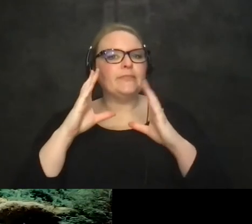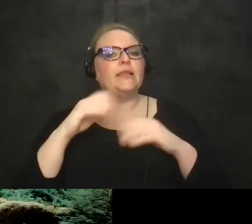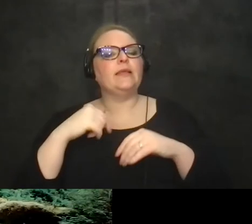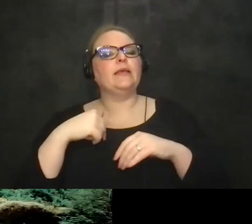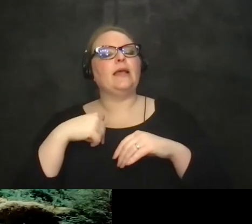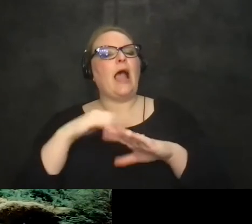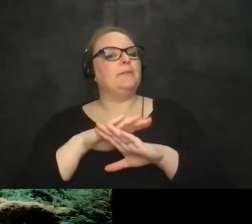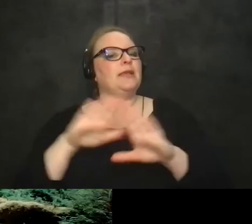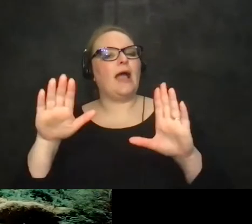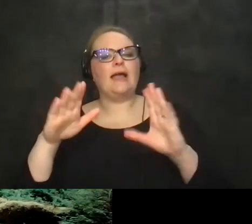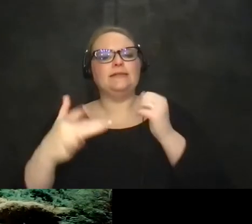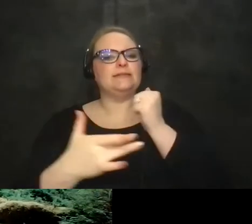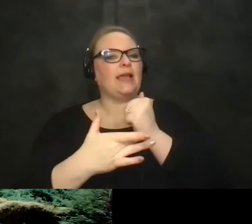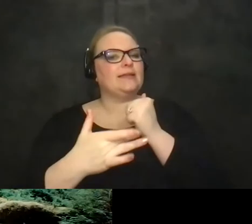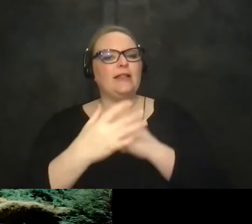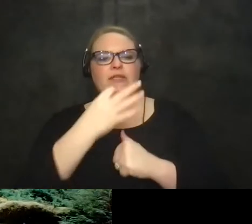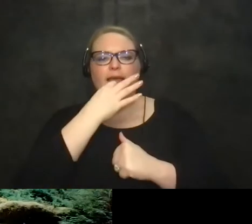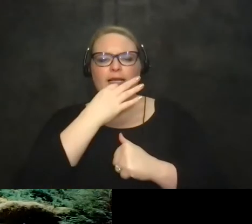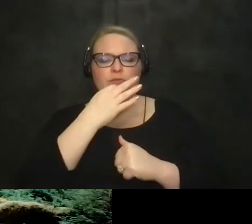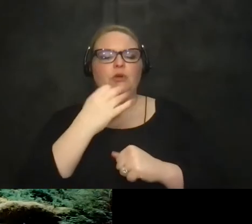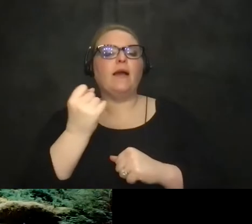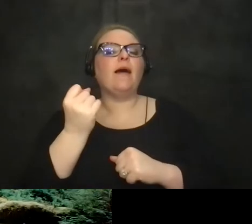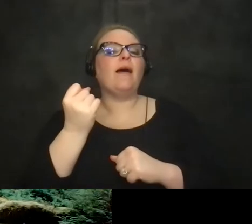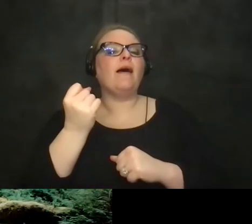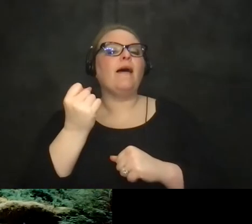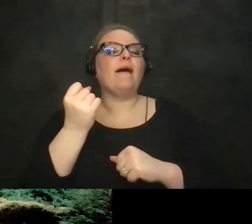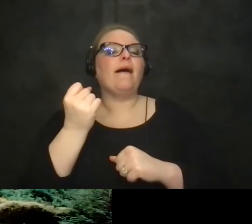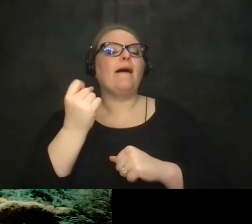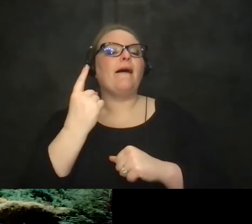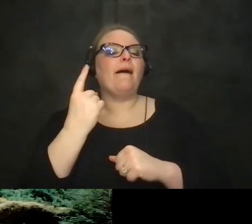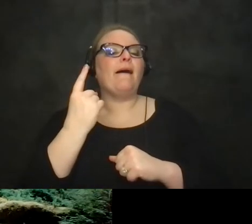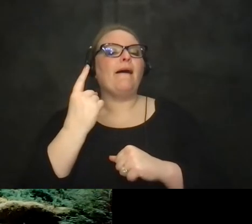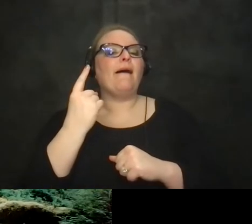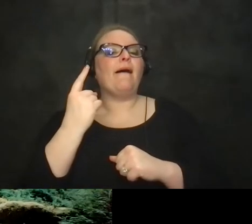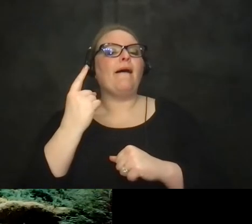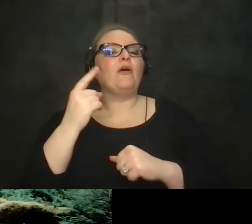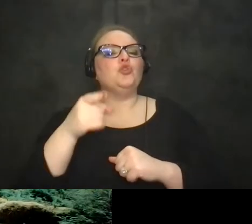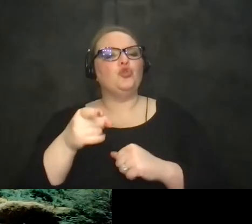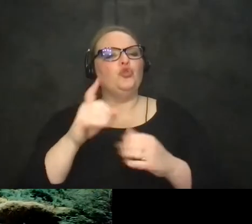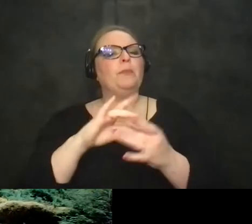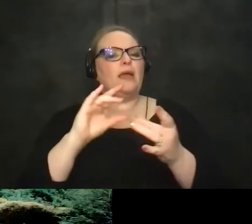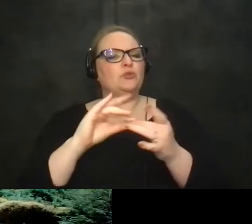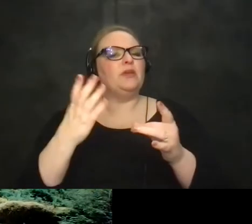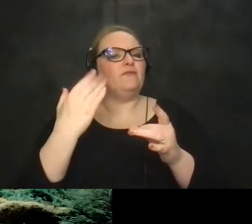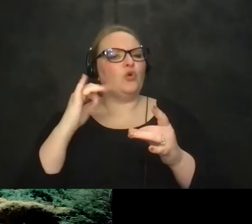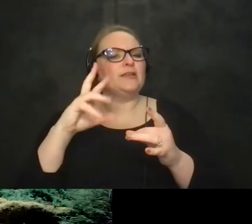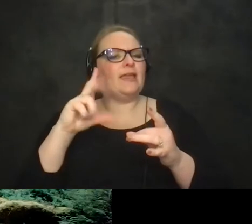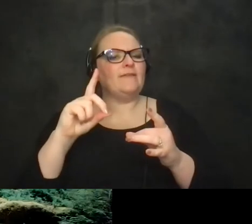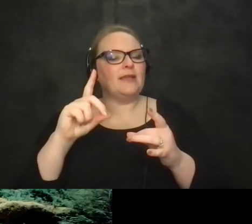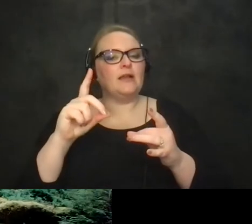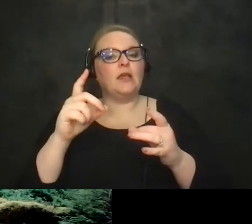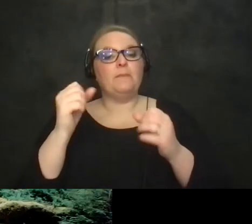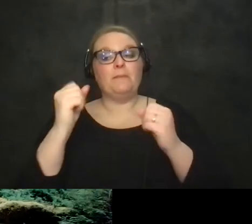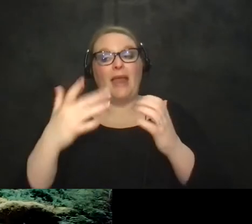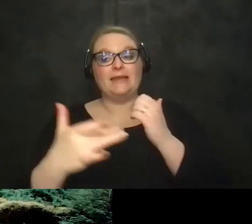technology expert but there's been some i i would just say like dave i think you made the earlier point a lot of these technologies that have been